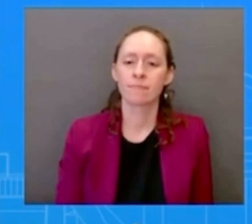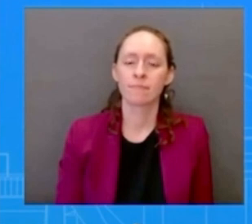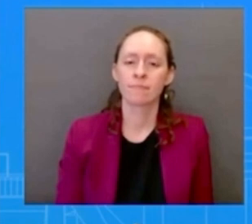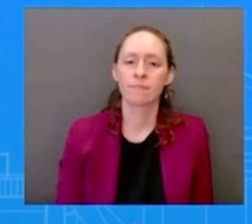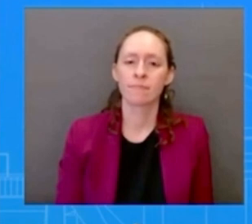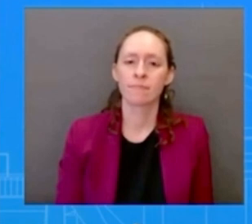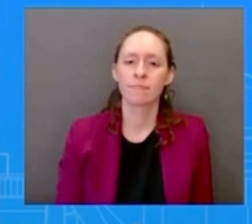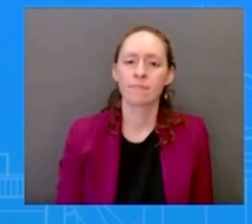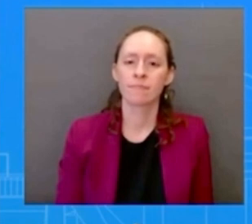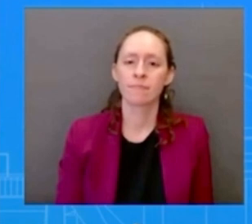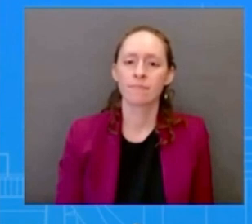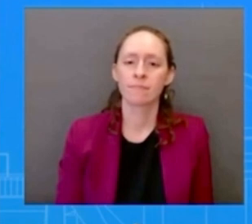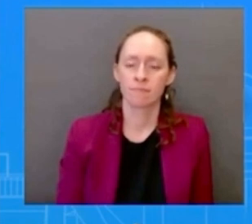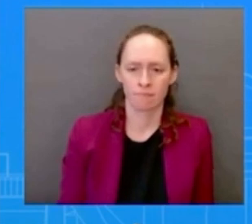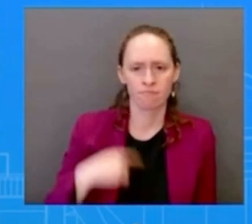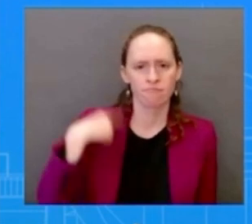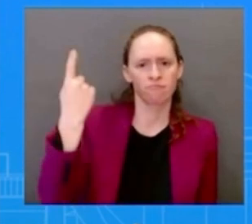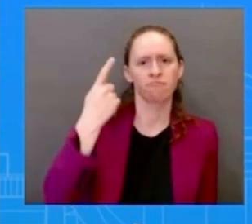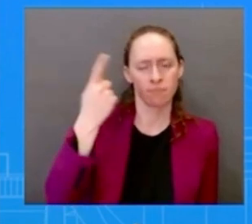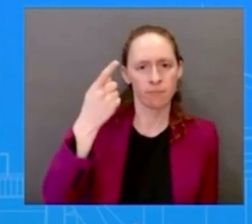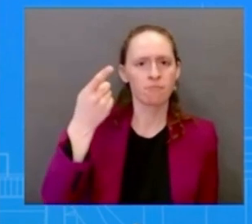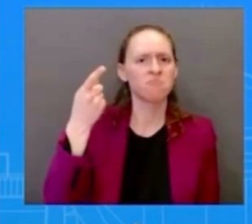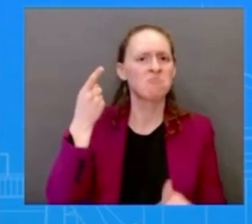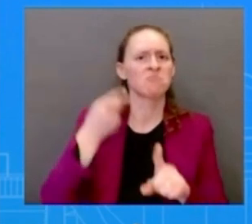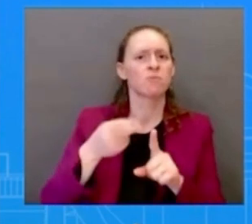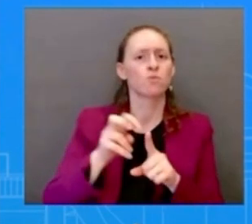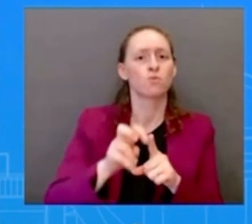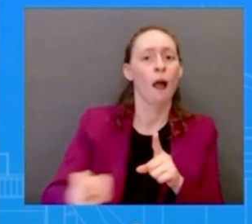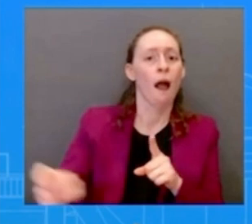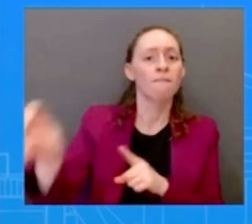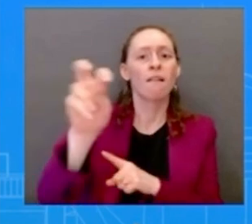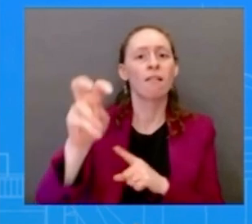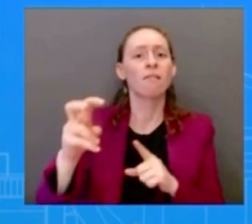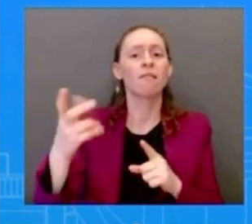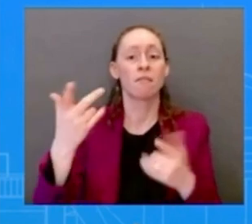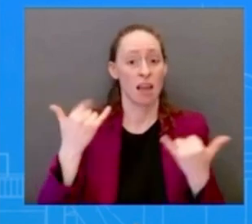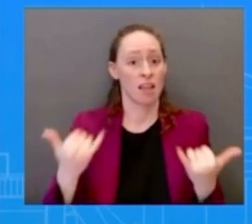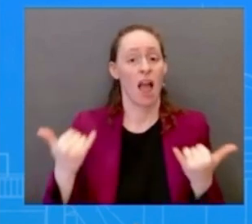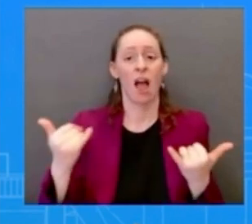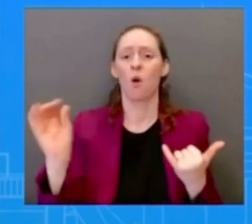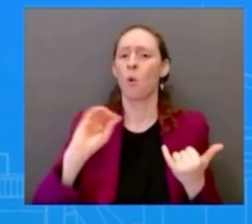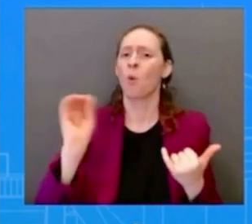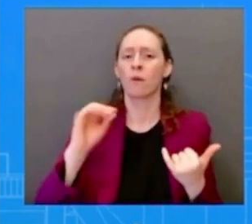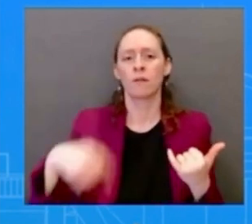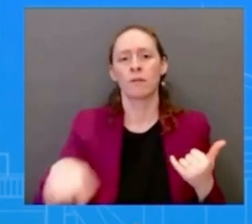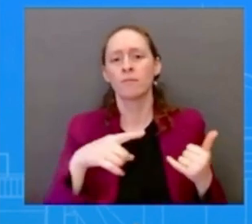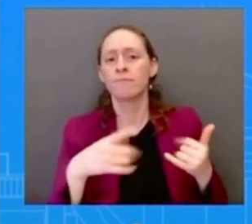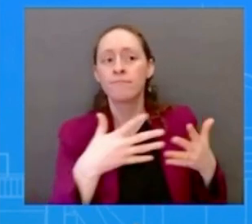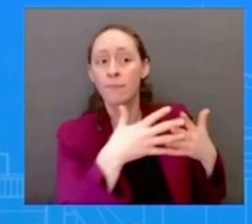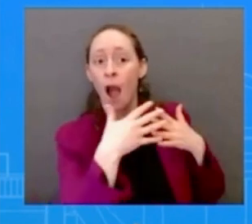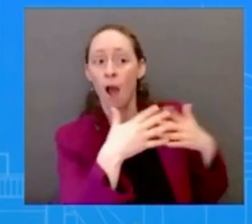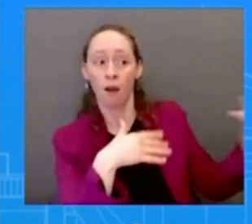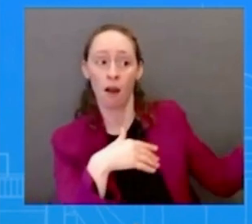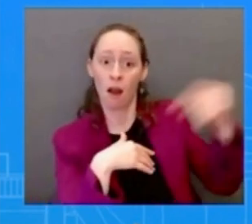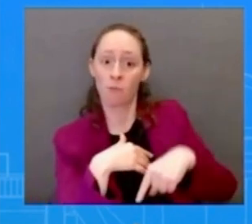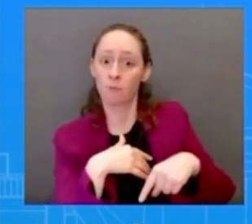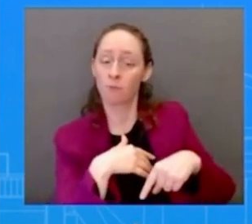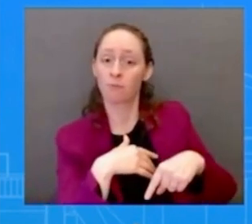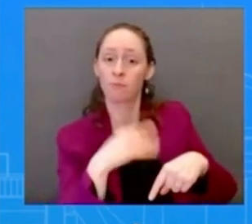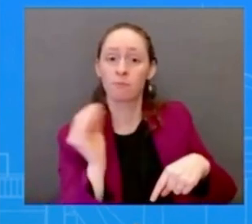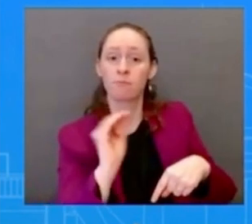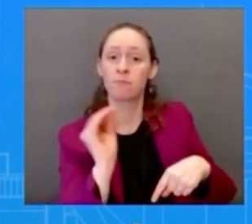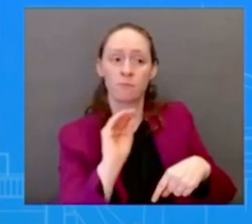u.s lifted the requirement for covid19 tests for travelers flying from china do you have any update on the vaccine